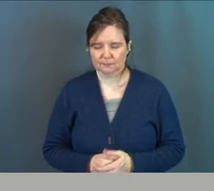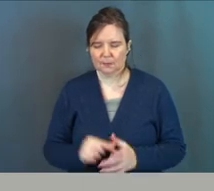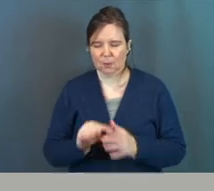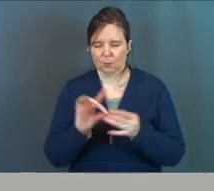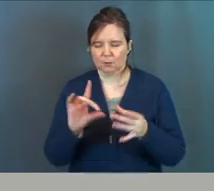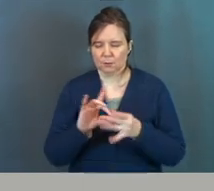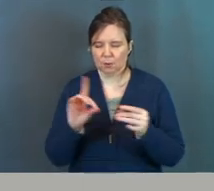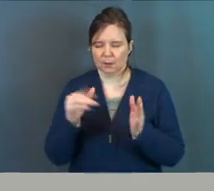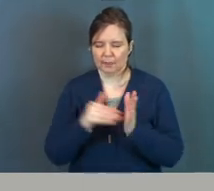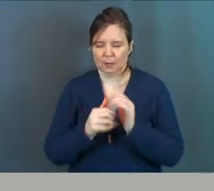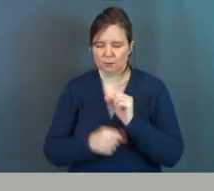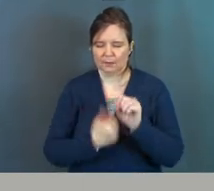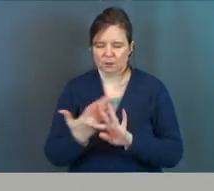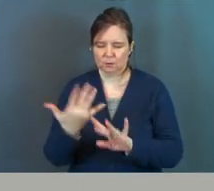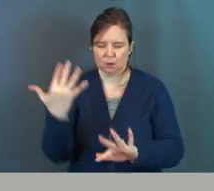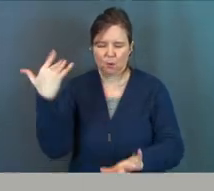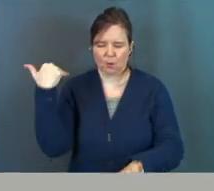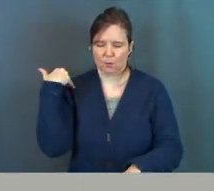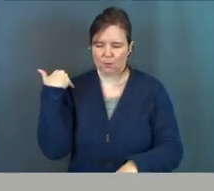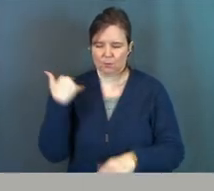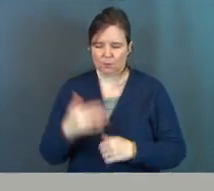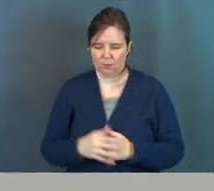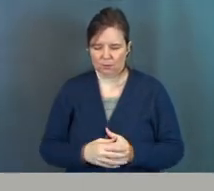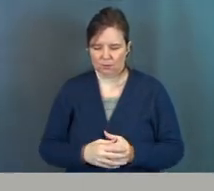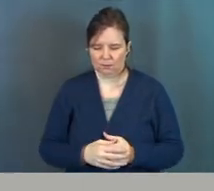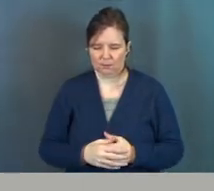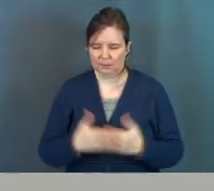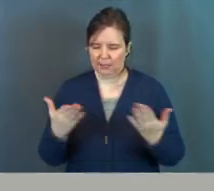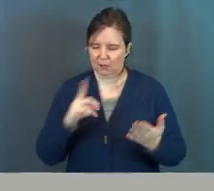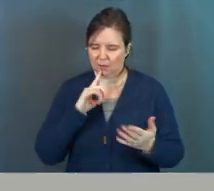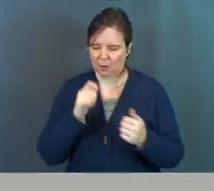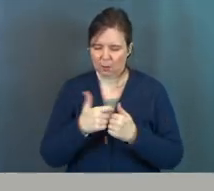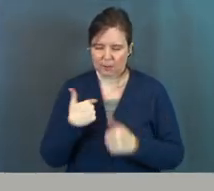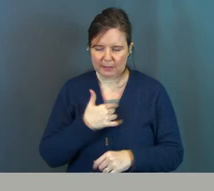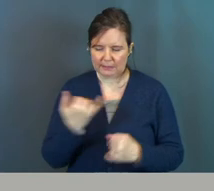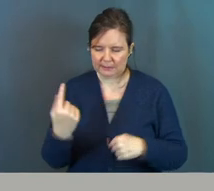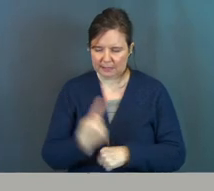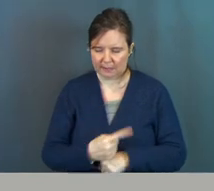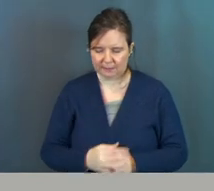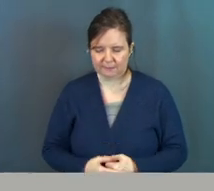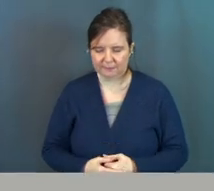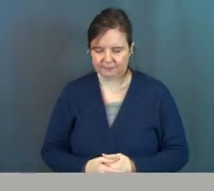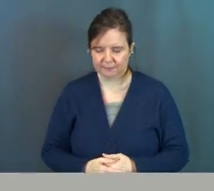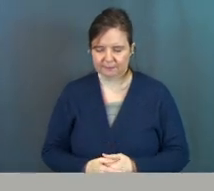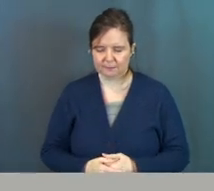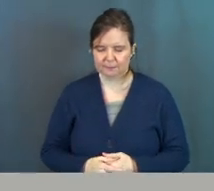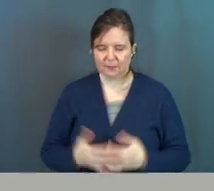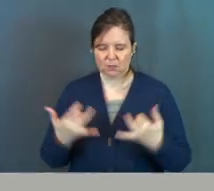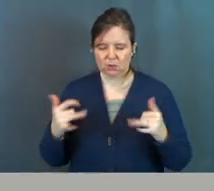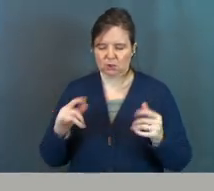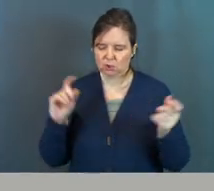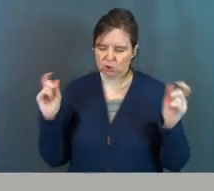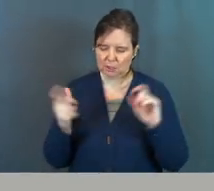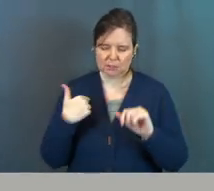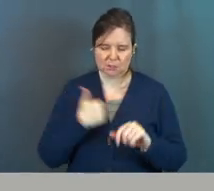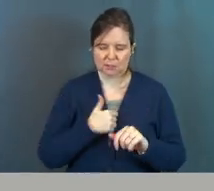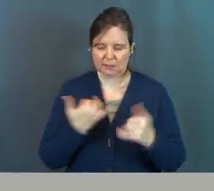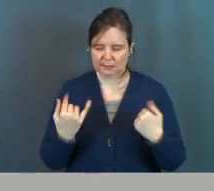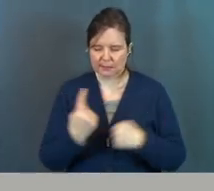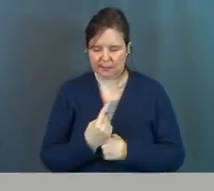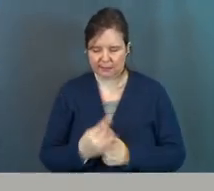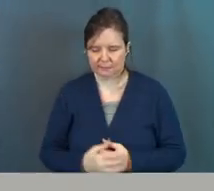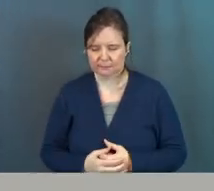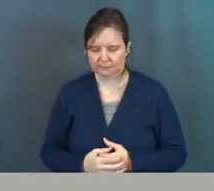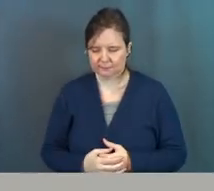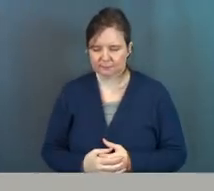words you spoke thousands of years ago. And here they are with us today. And you're still changing us with them today.